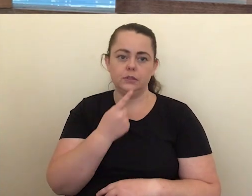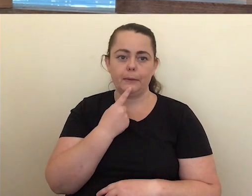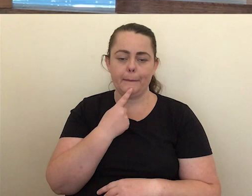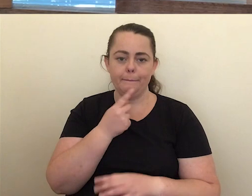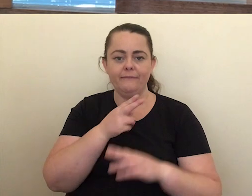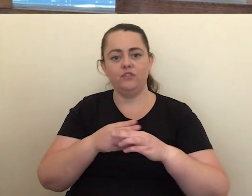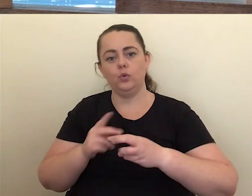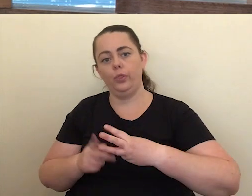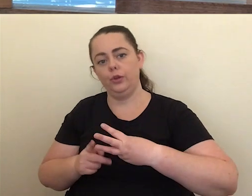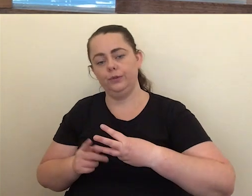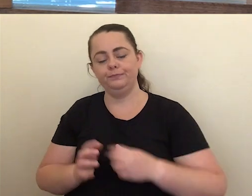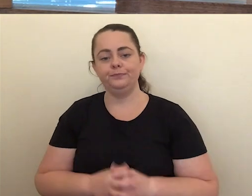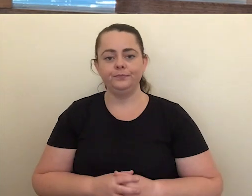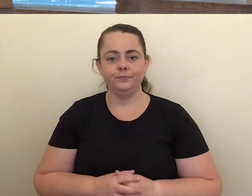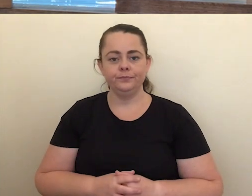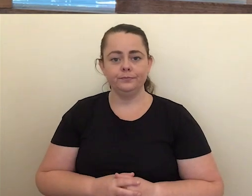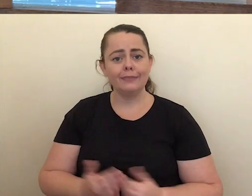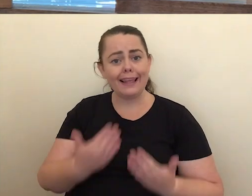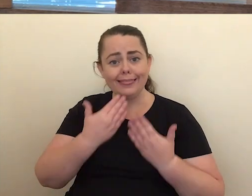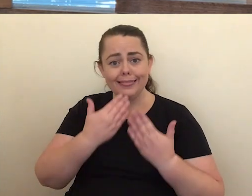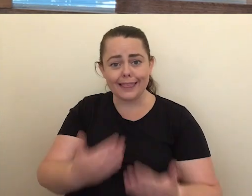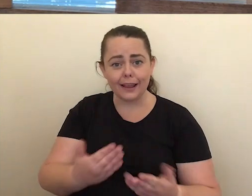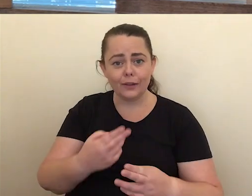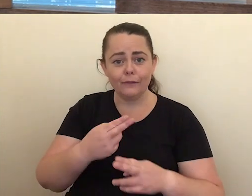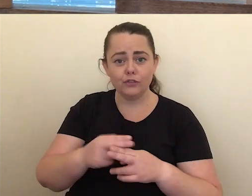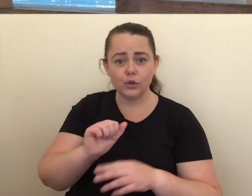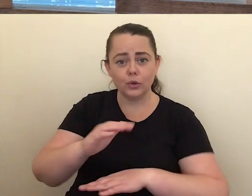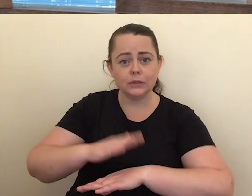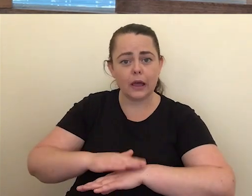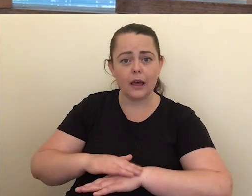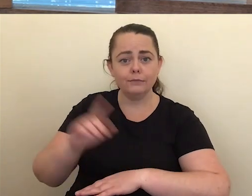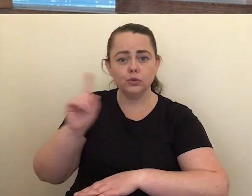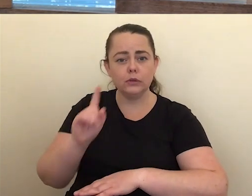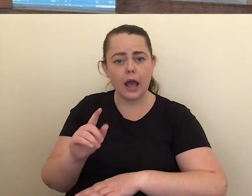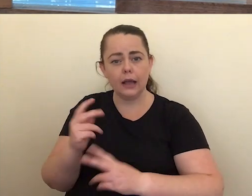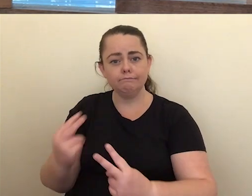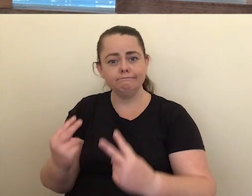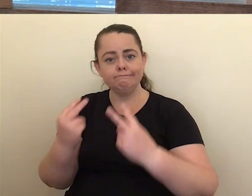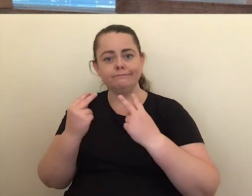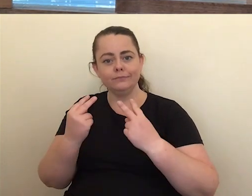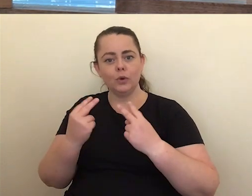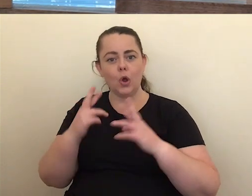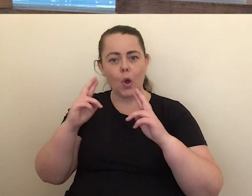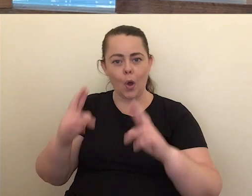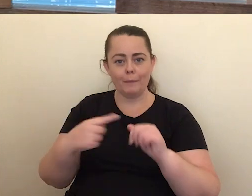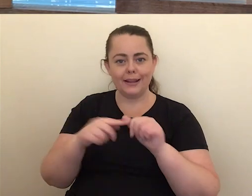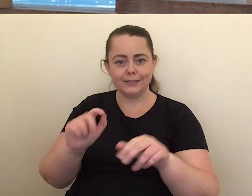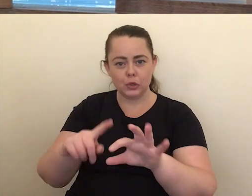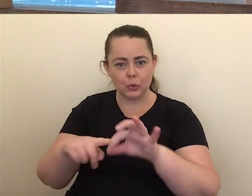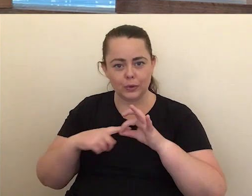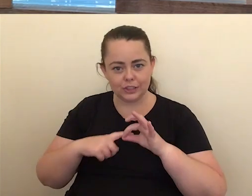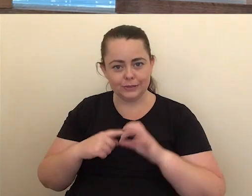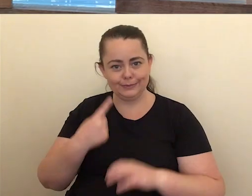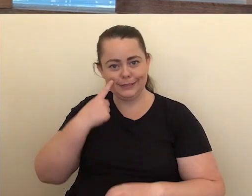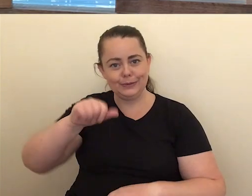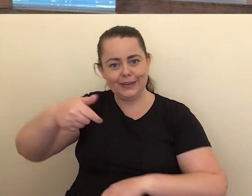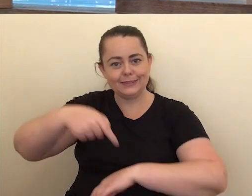for your time and listening today. I hope that's been useful in answering some of the questions and we'll see you at the next session. session.